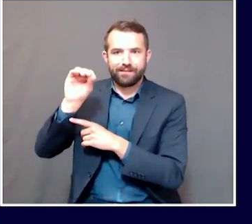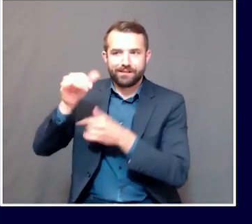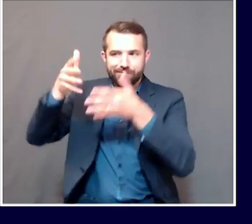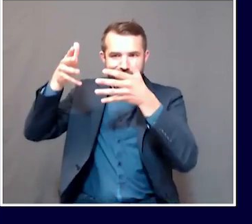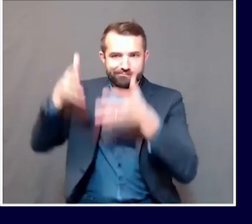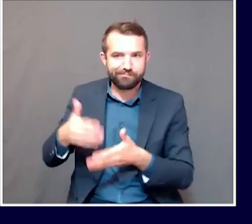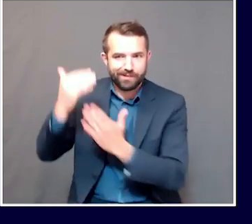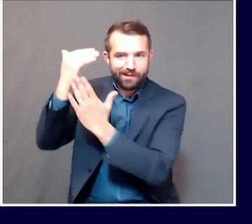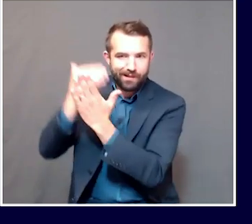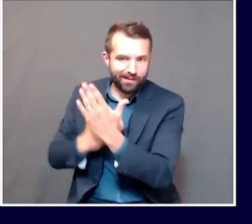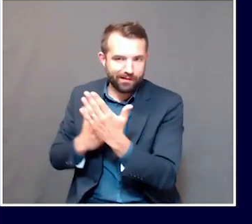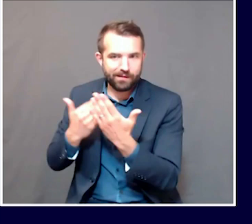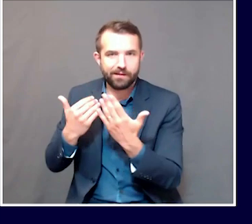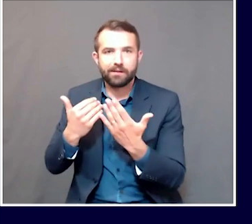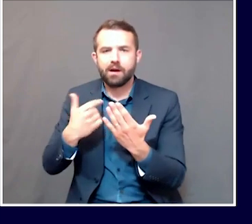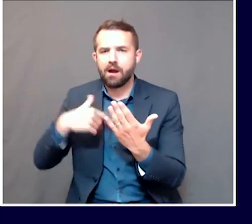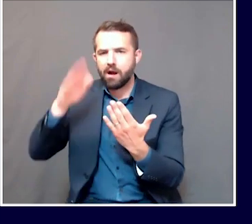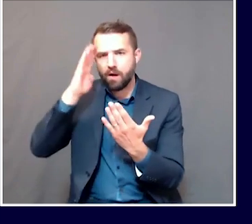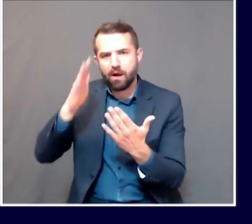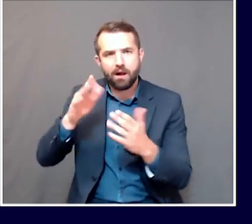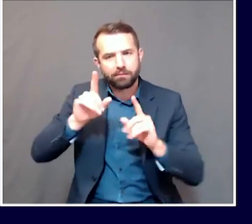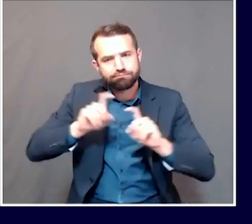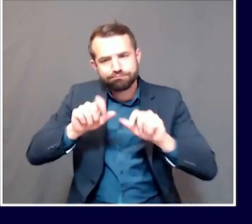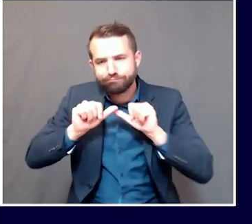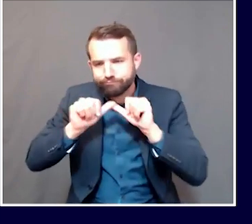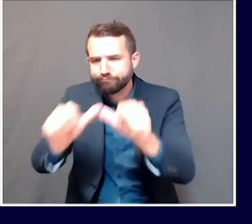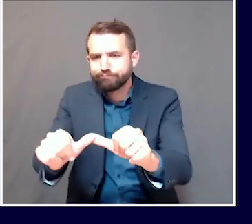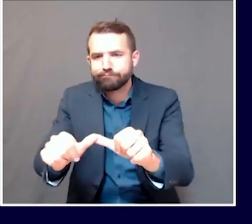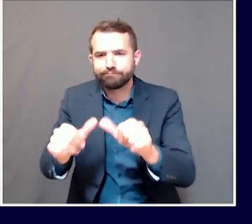docket to receive fit testing across the state.